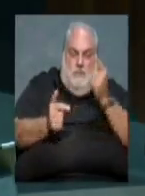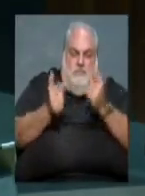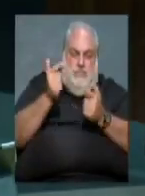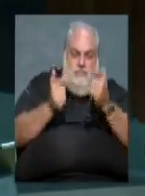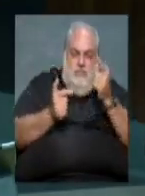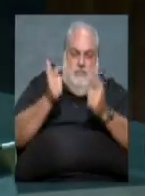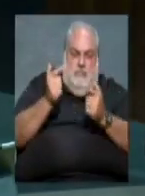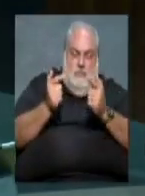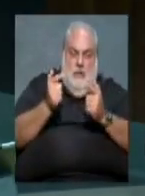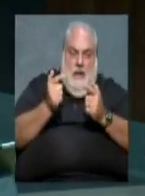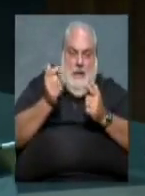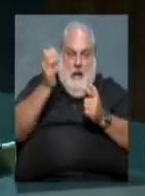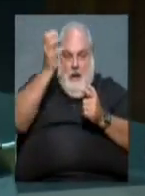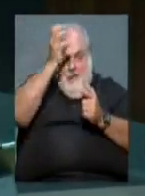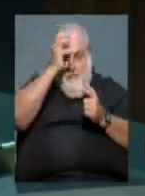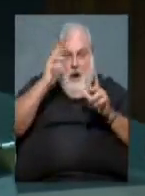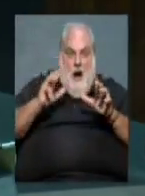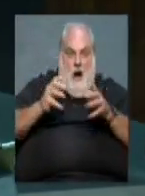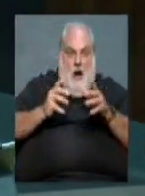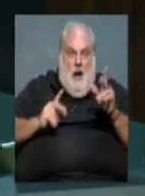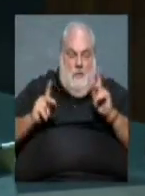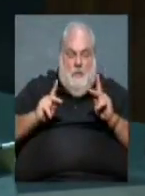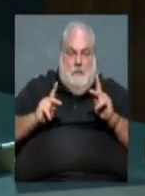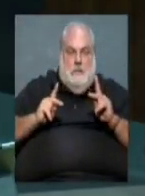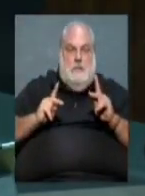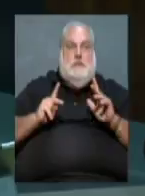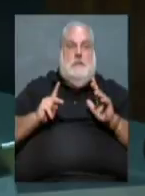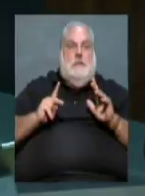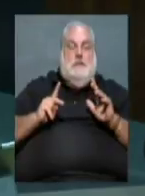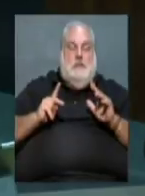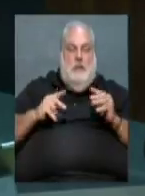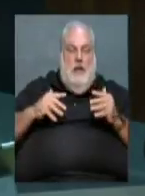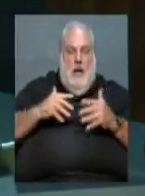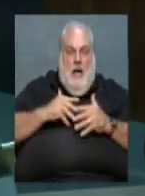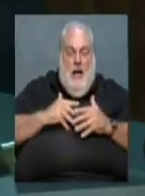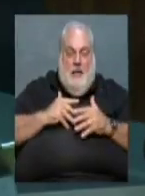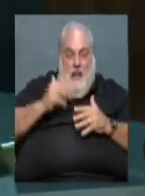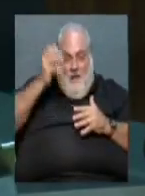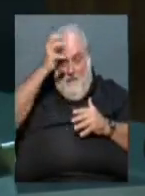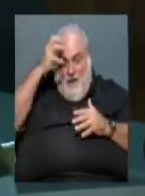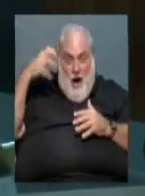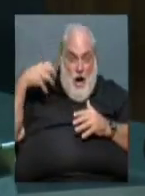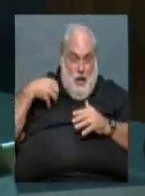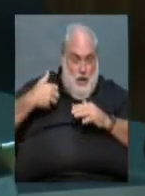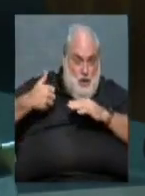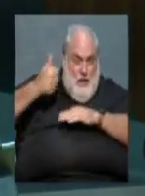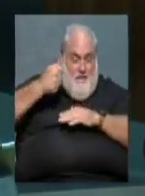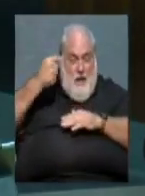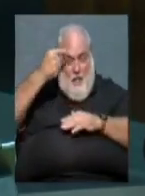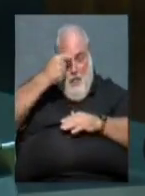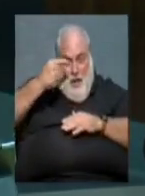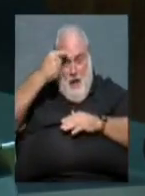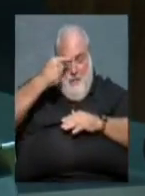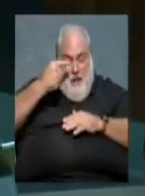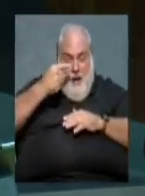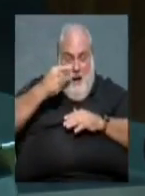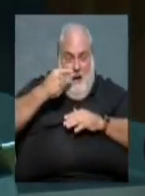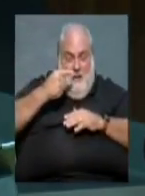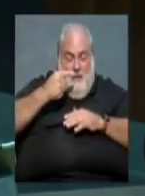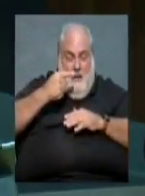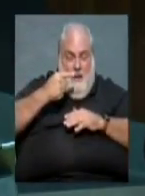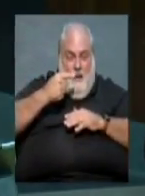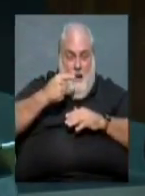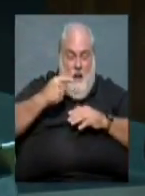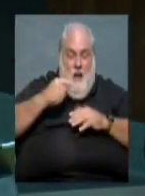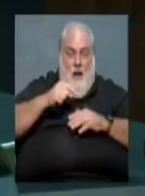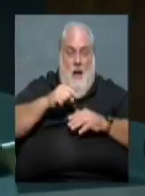cetera. So, I don't know if the fire chief has thought about bulletproof vests for the firefighters. I don't know if